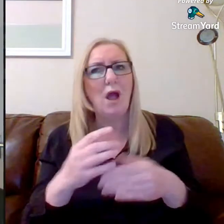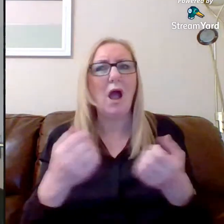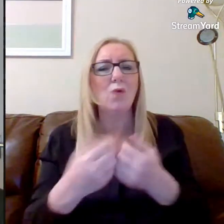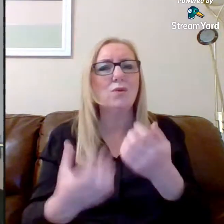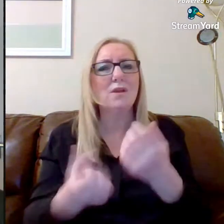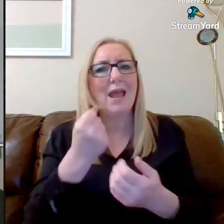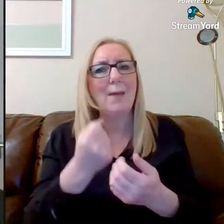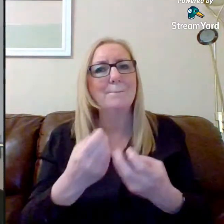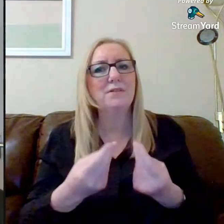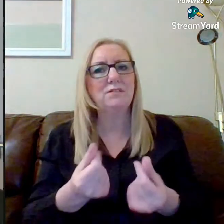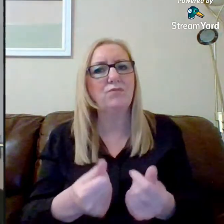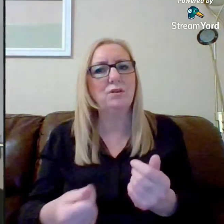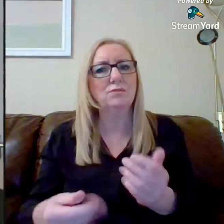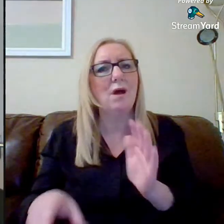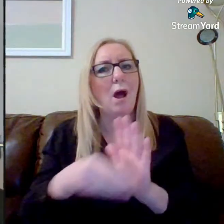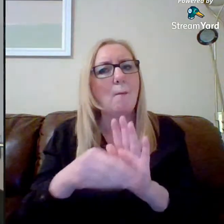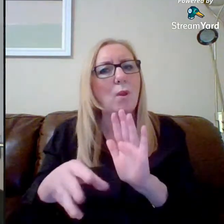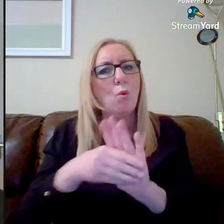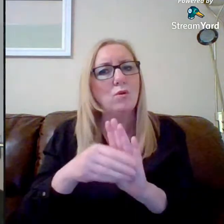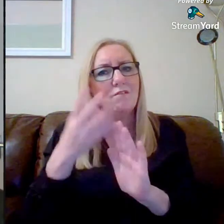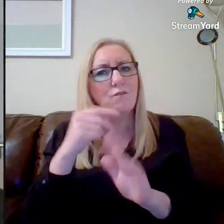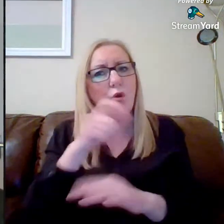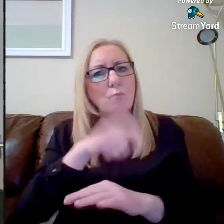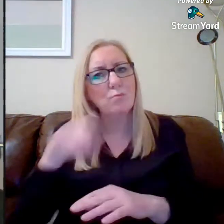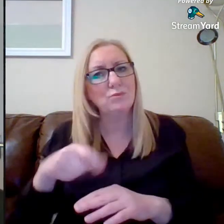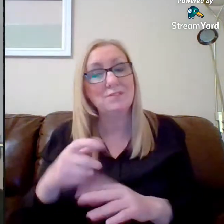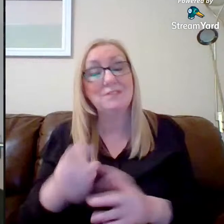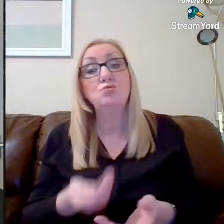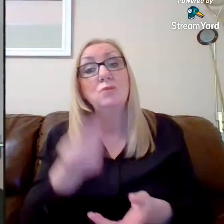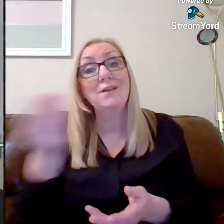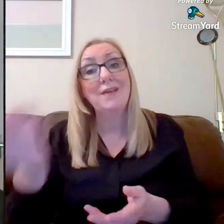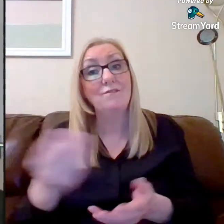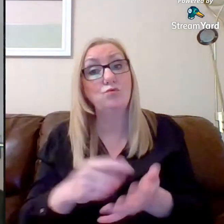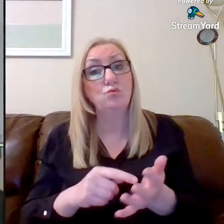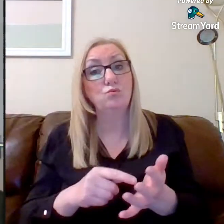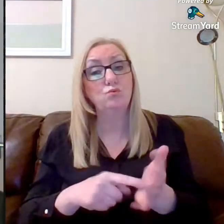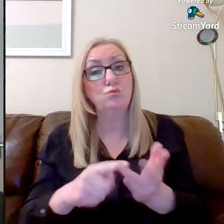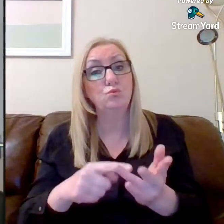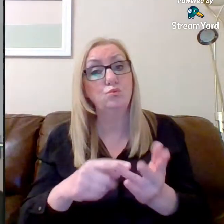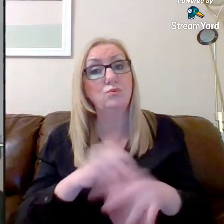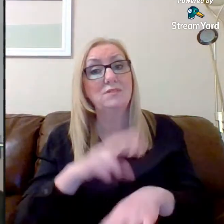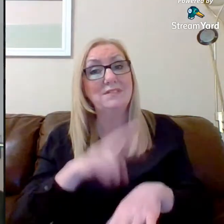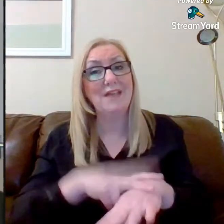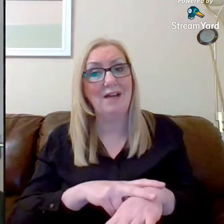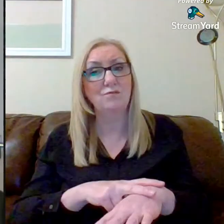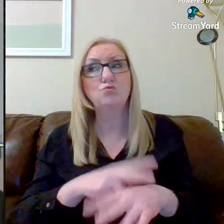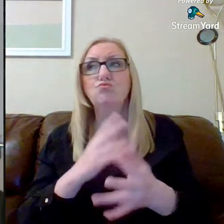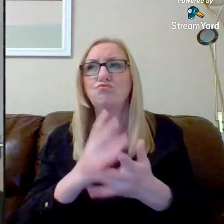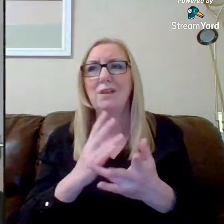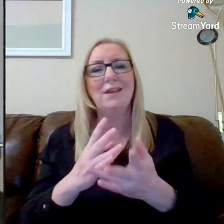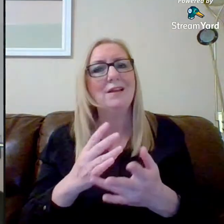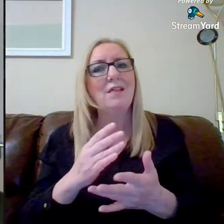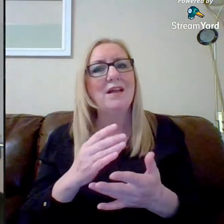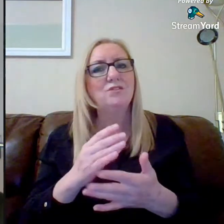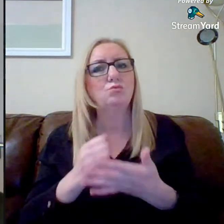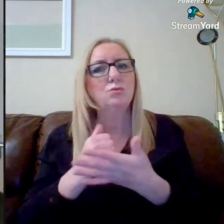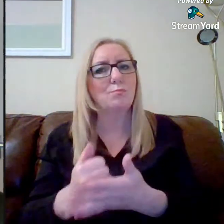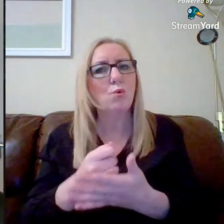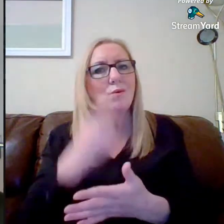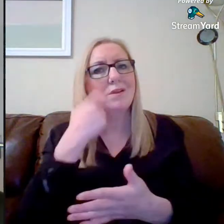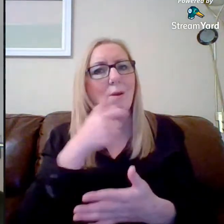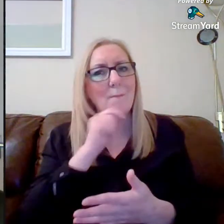uploaded from pupils and submitted to members of staff. So a kind of wee ready reckoner there to support your young people in their Google classroom.